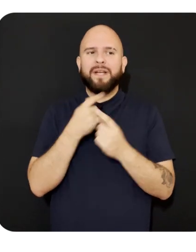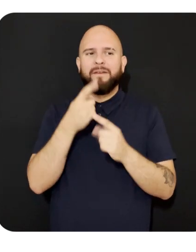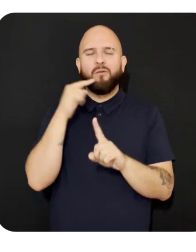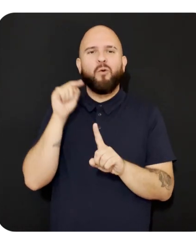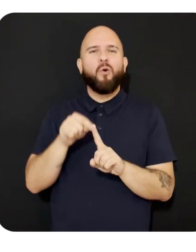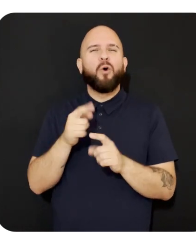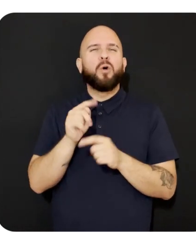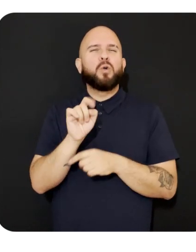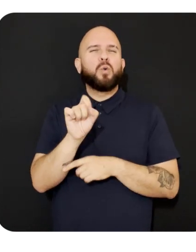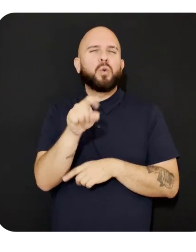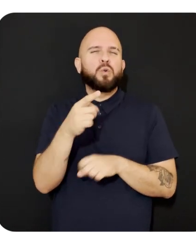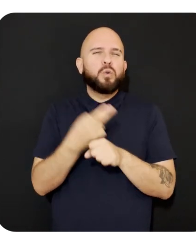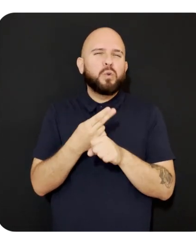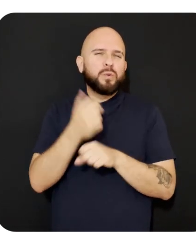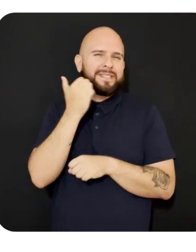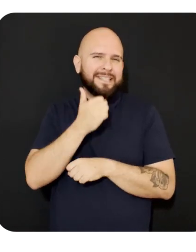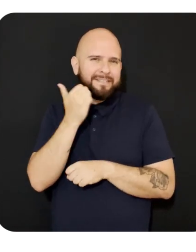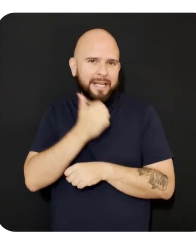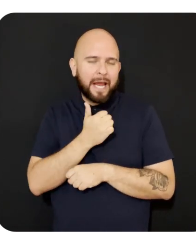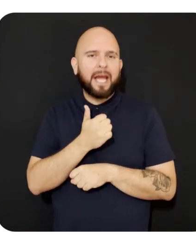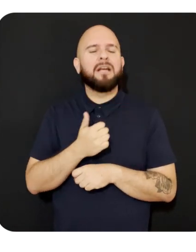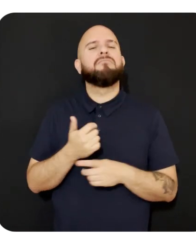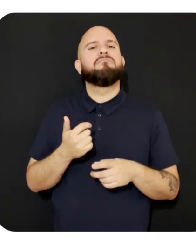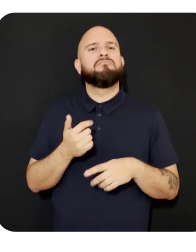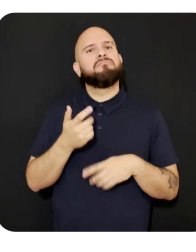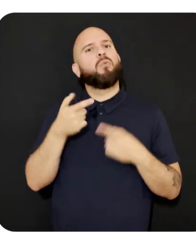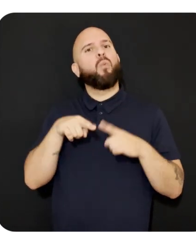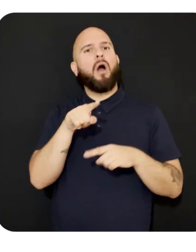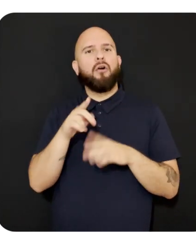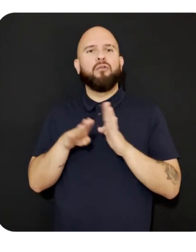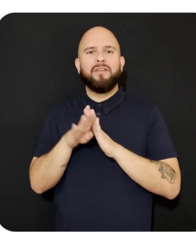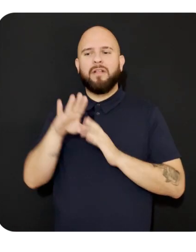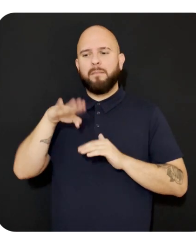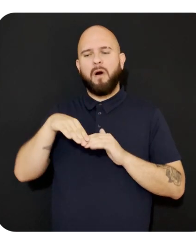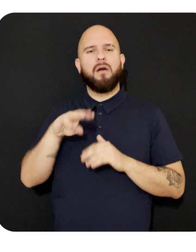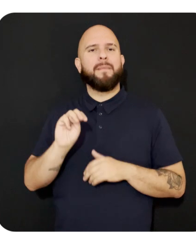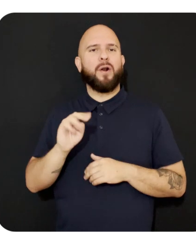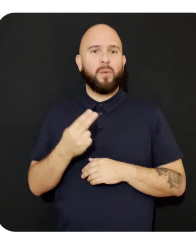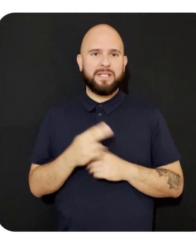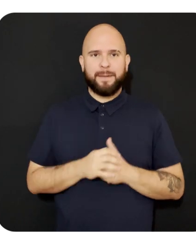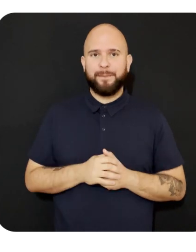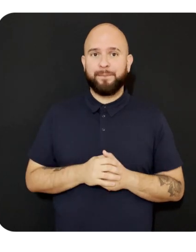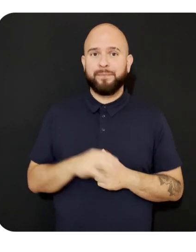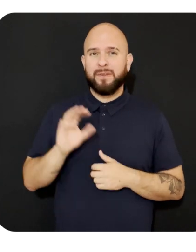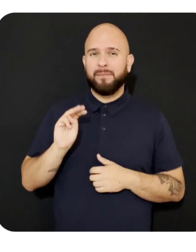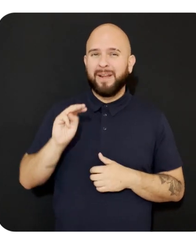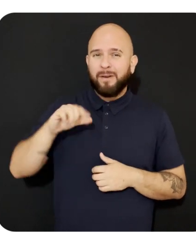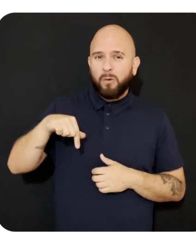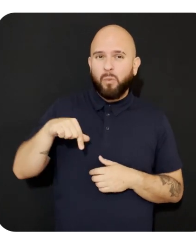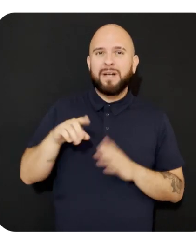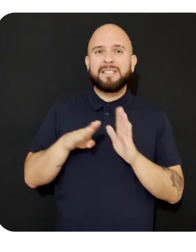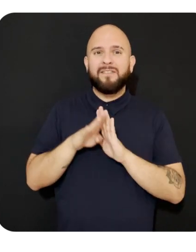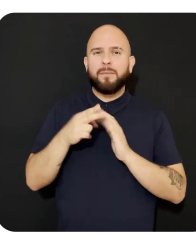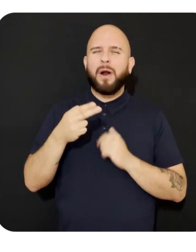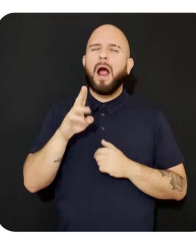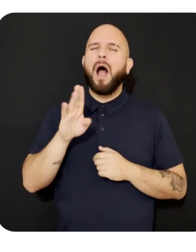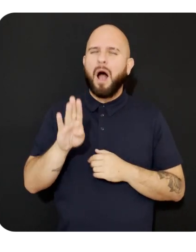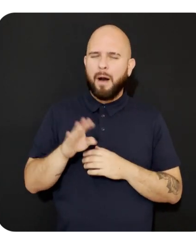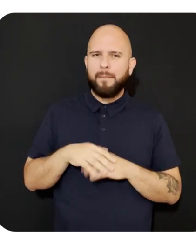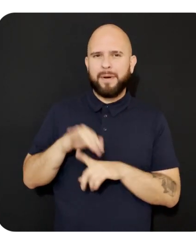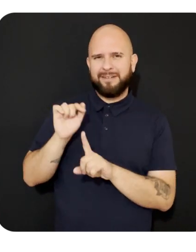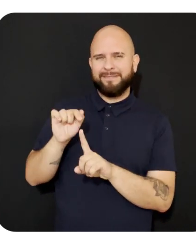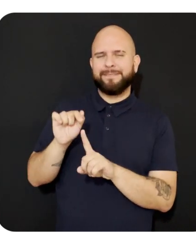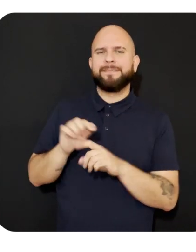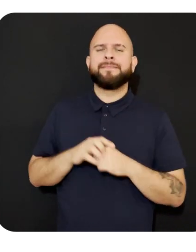you use on a daily basis while developing on MetaHorizon. MetaQuest Developer Hub, or MQDH for short,